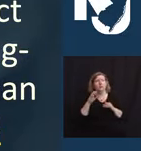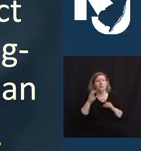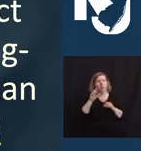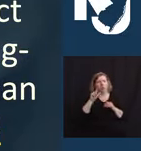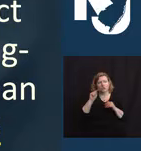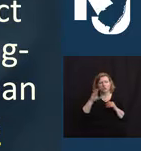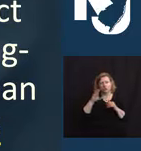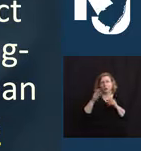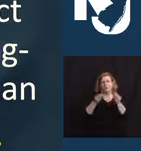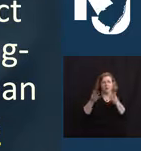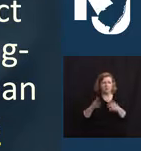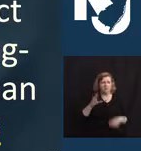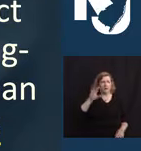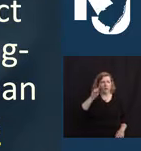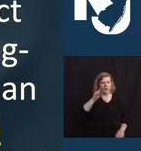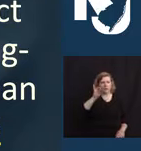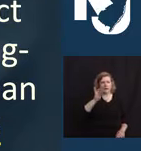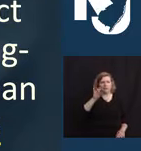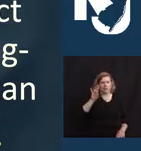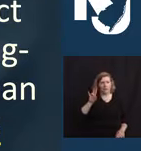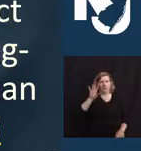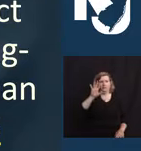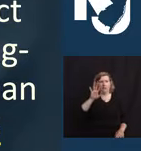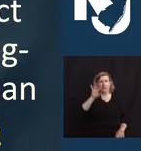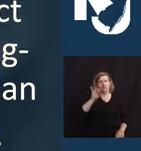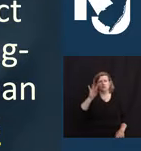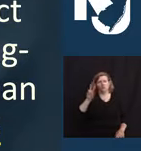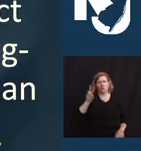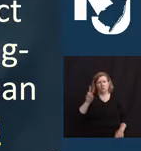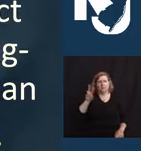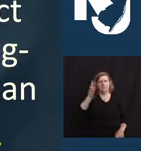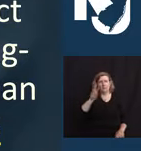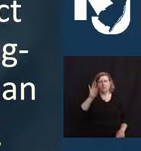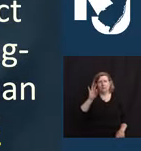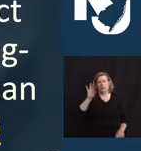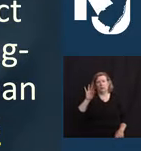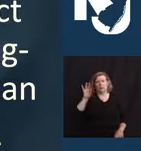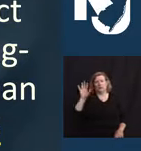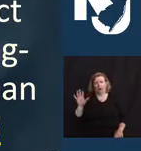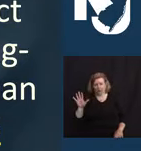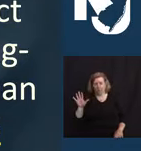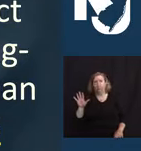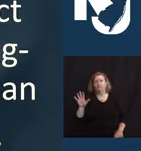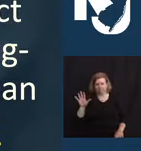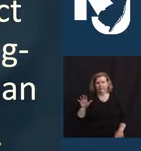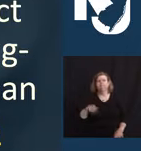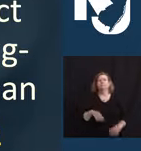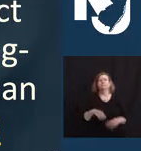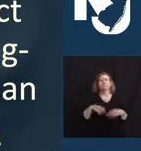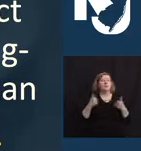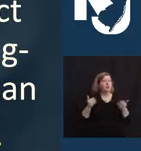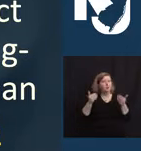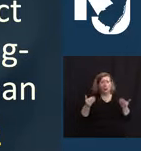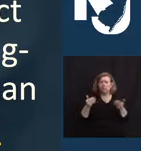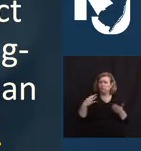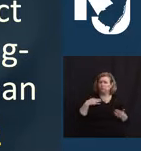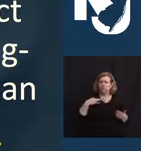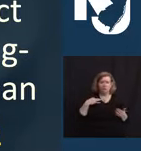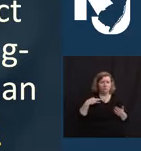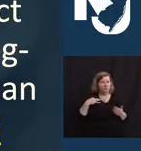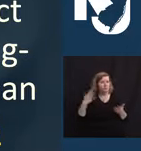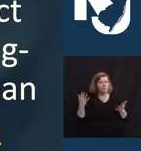office. And that's the number, 1-877-582-6995. That's 877-582